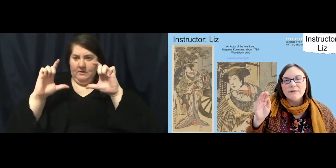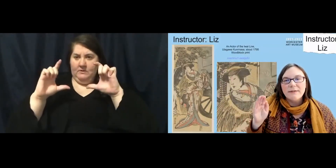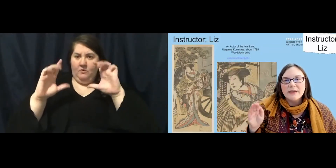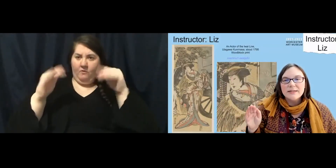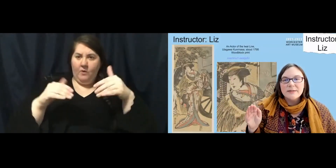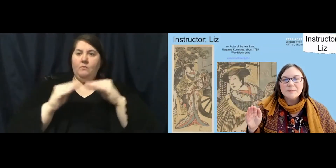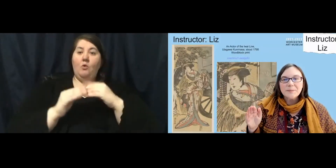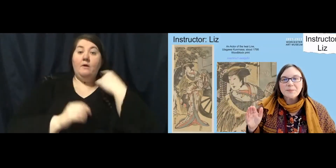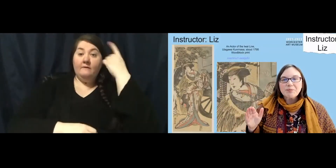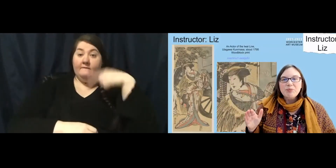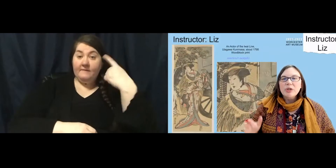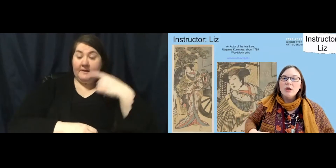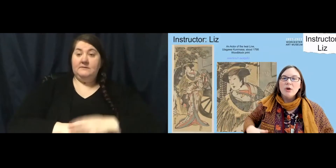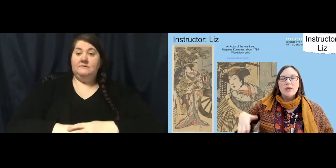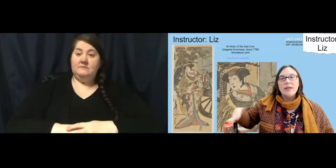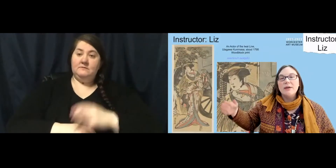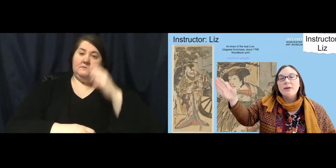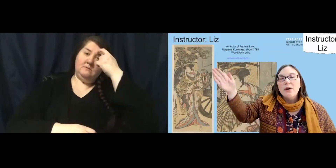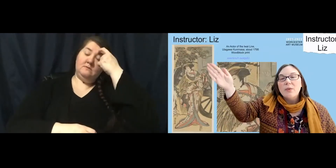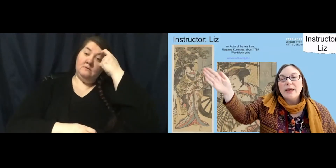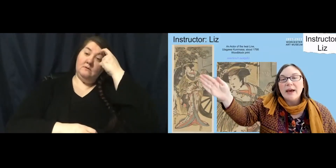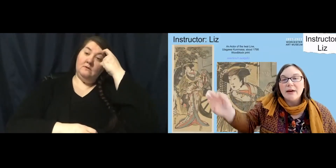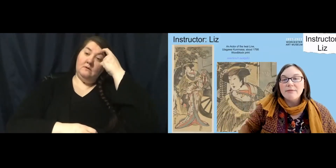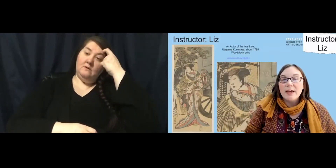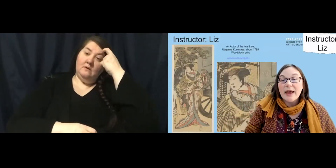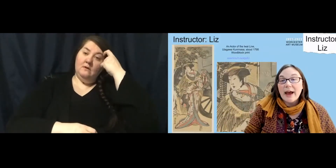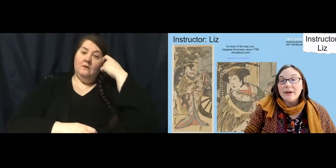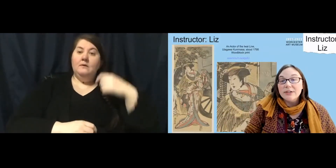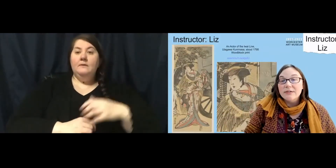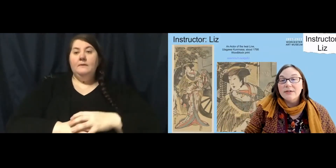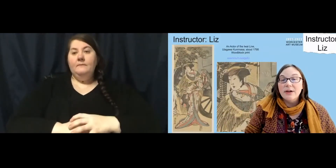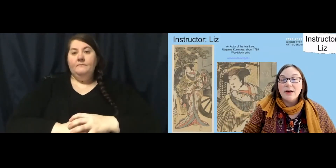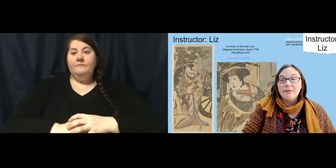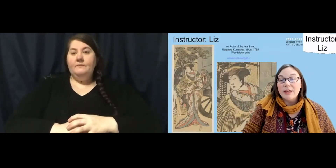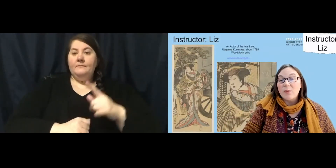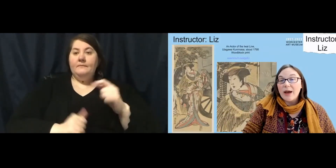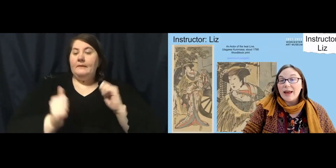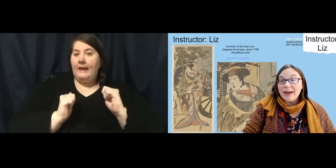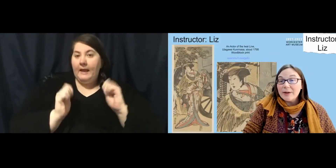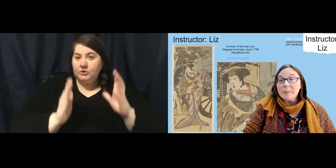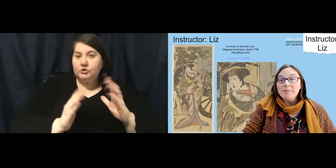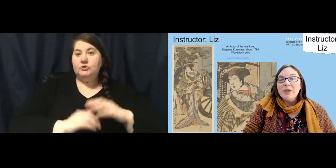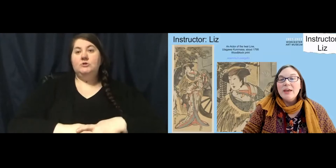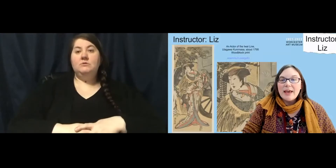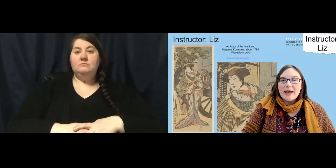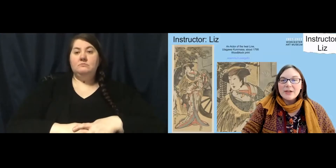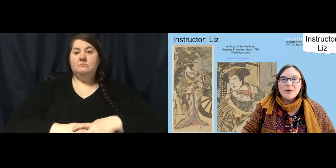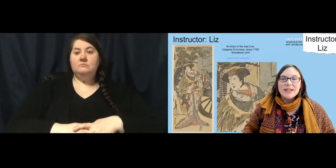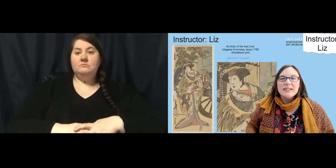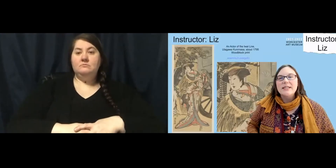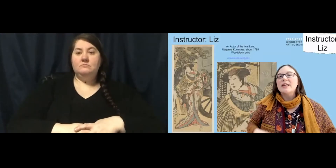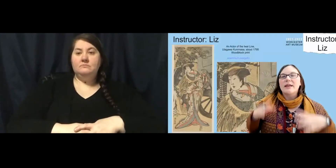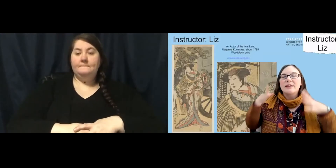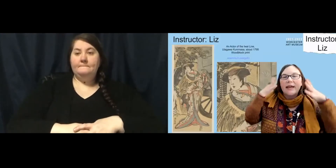on the face. Here we have an actor of the EY line. And